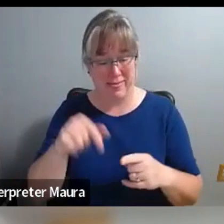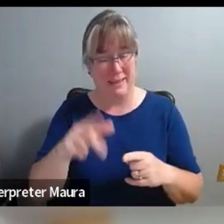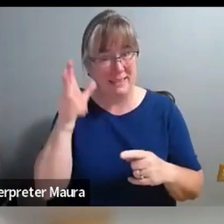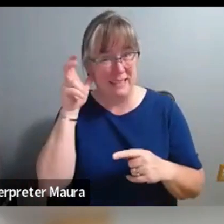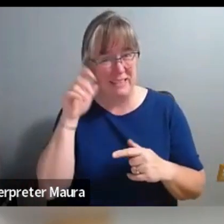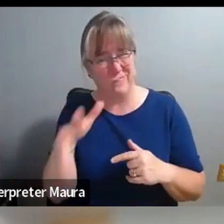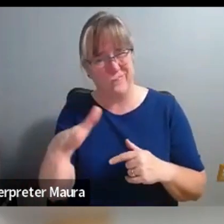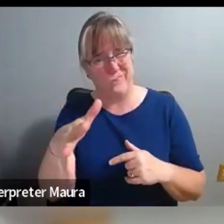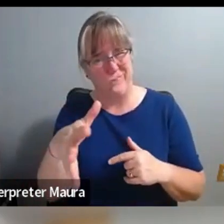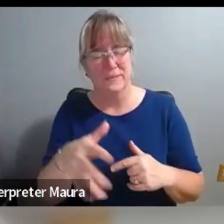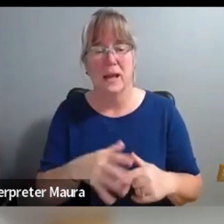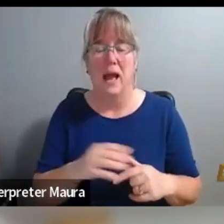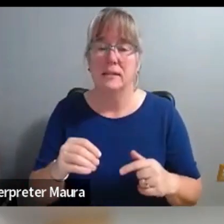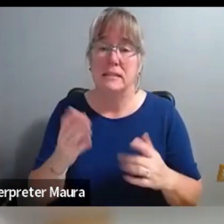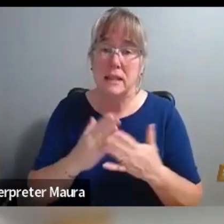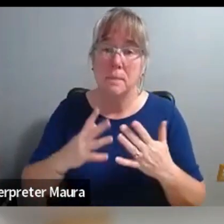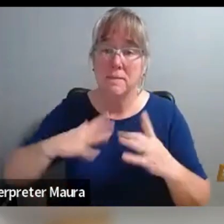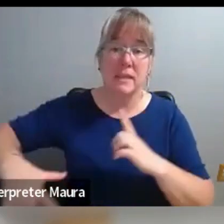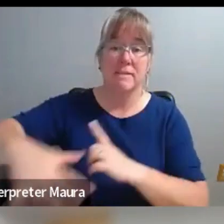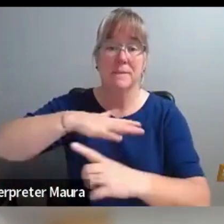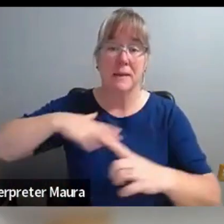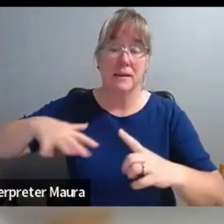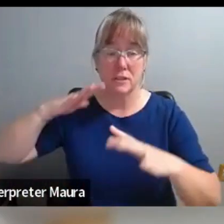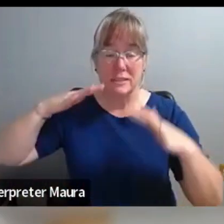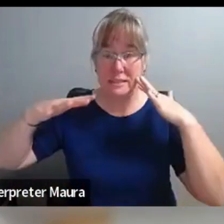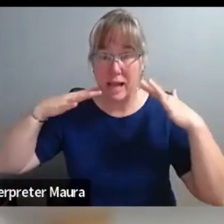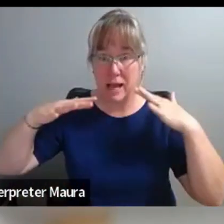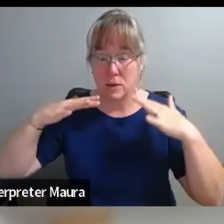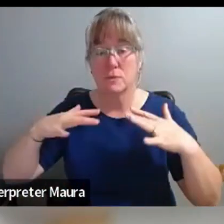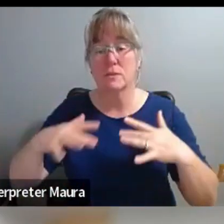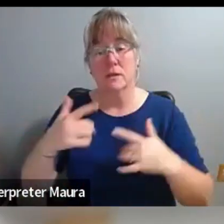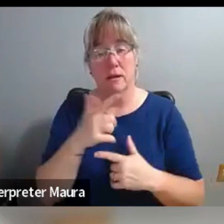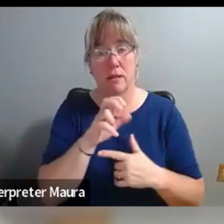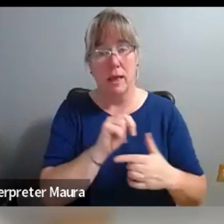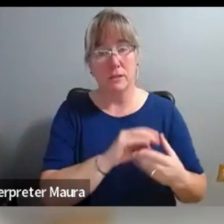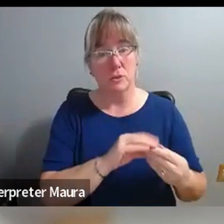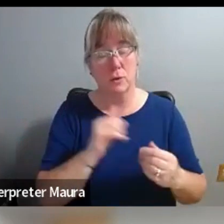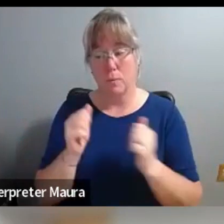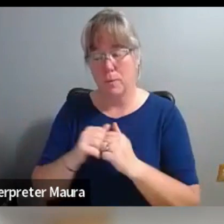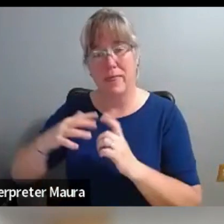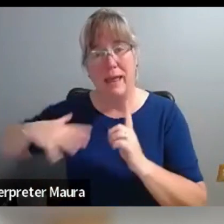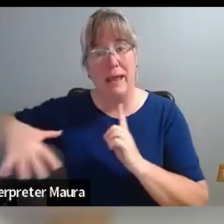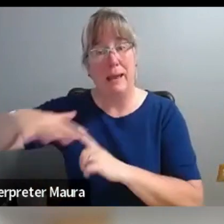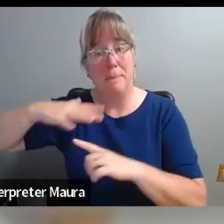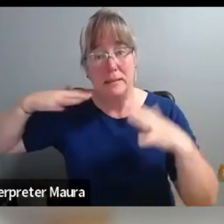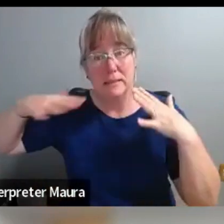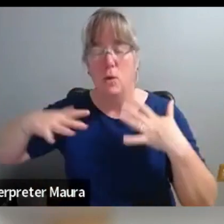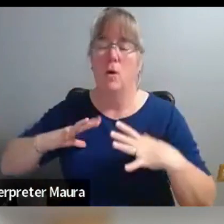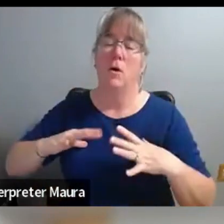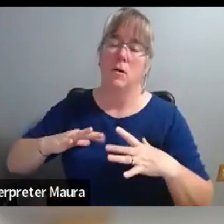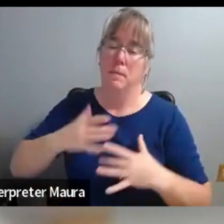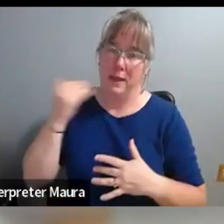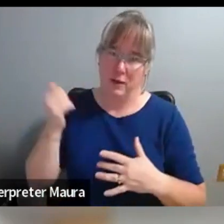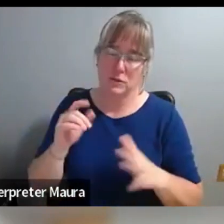wonderful narration by Glenn. Just, it sounds better if you listen in headphones. Just, okay,